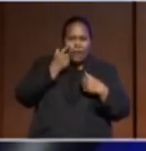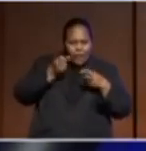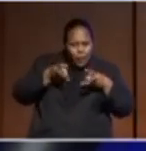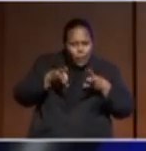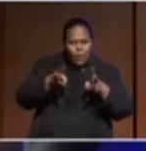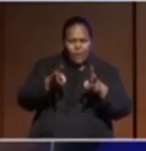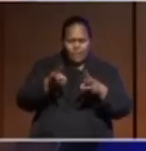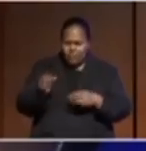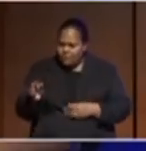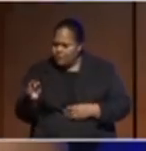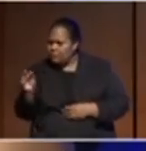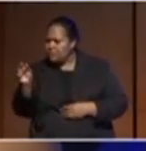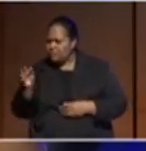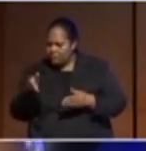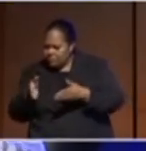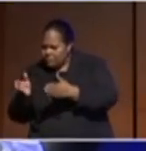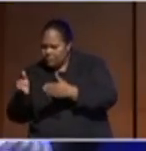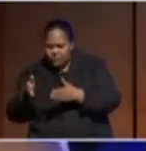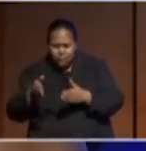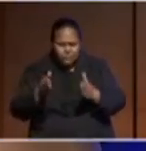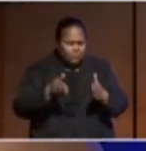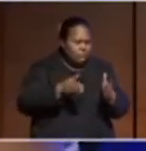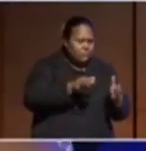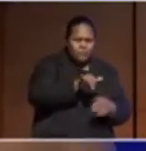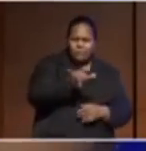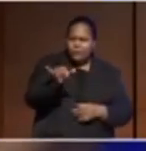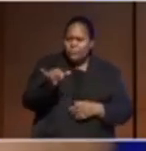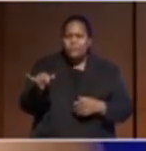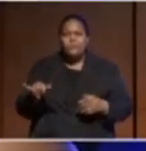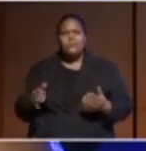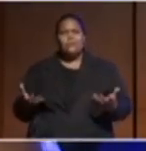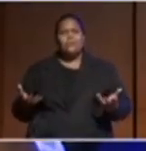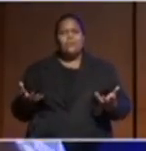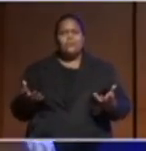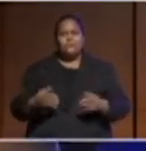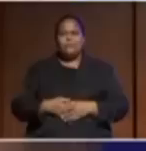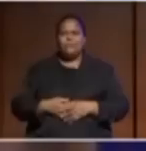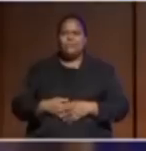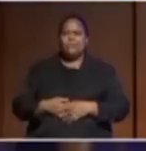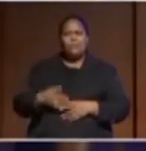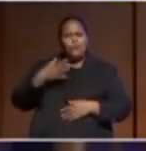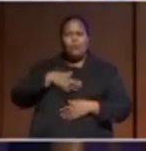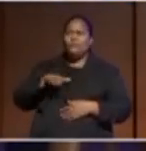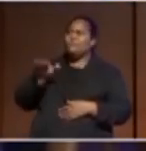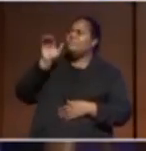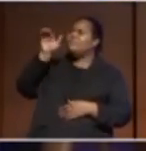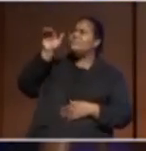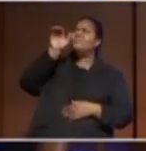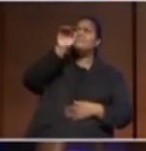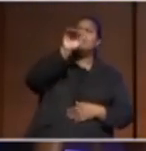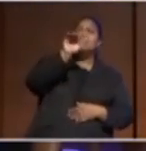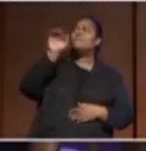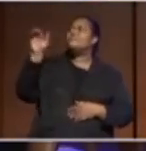navigate our way through the larger, more powerful countries, the people that set the rules,